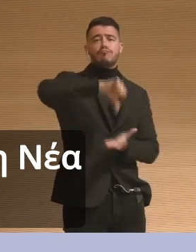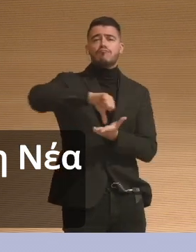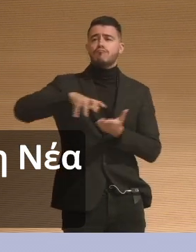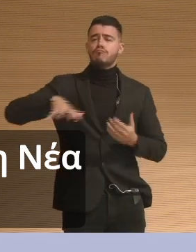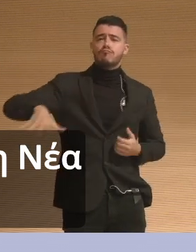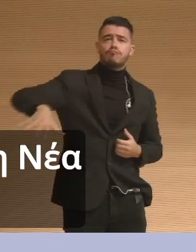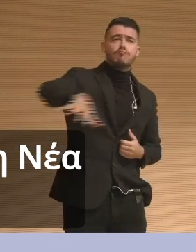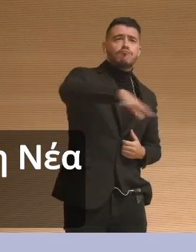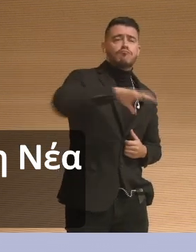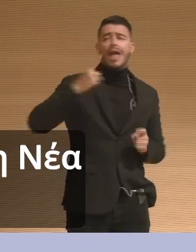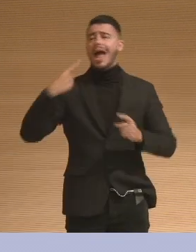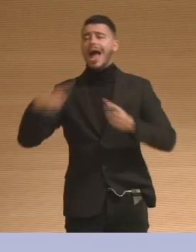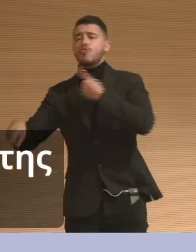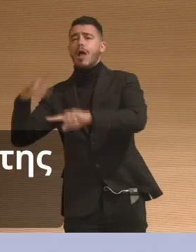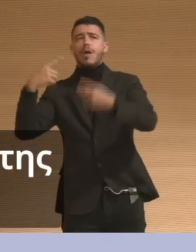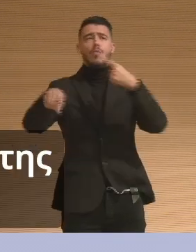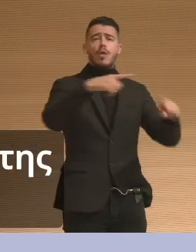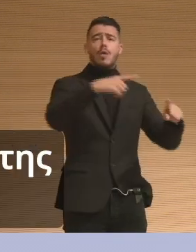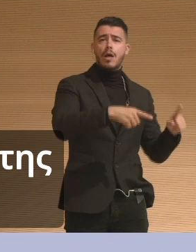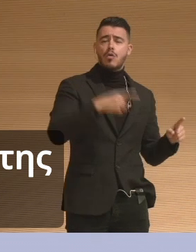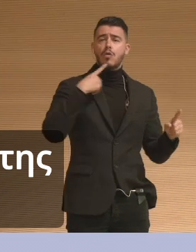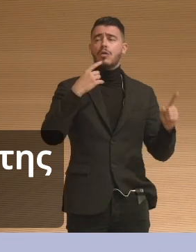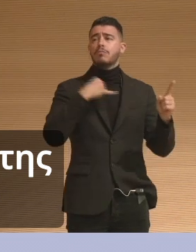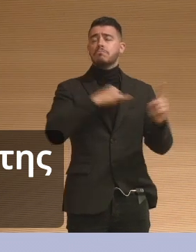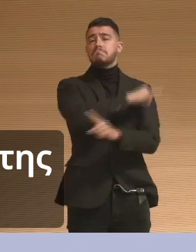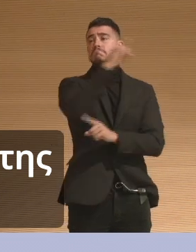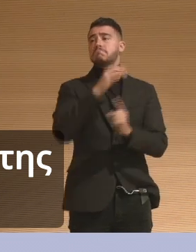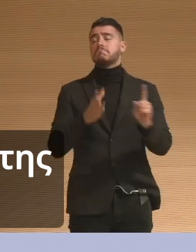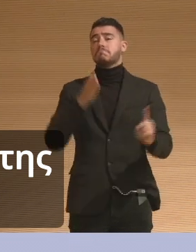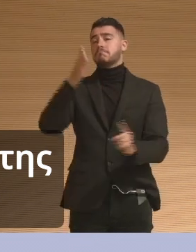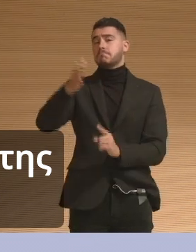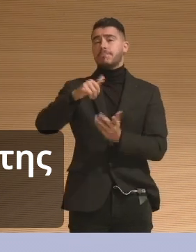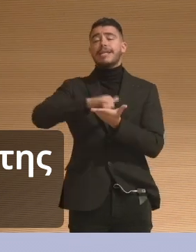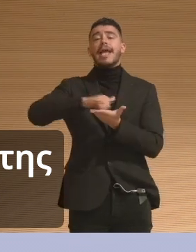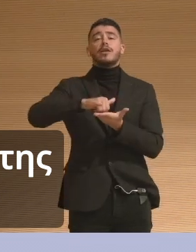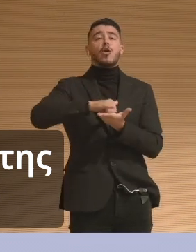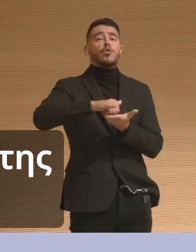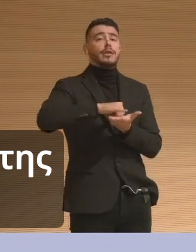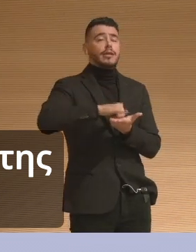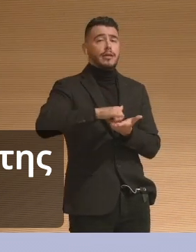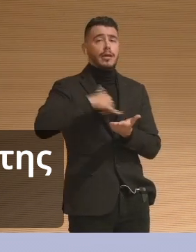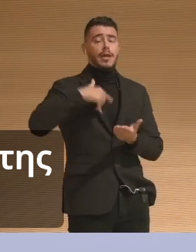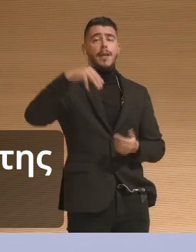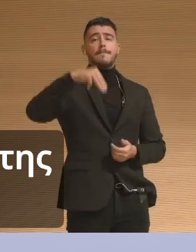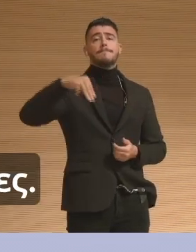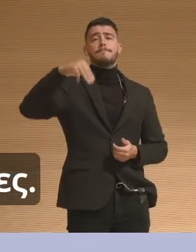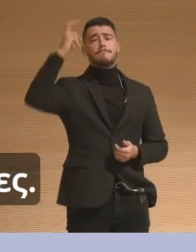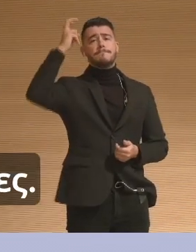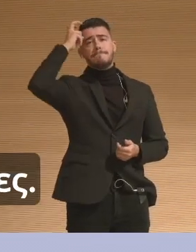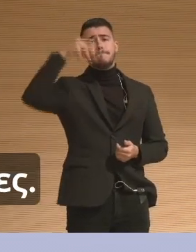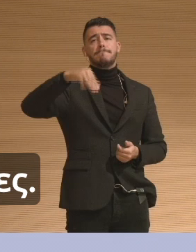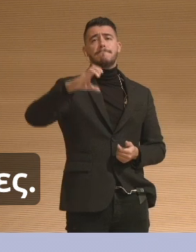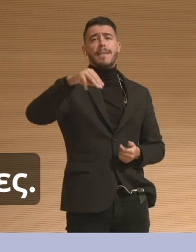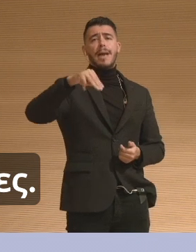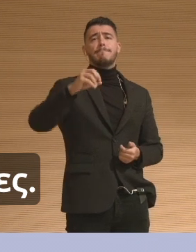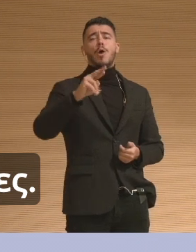Memorial Museum in New York. And here, I was looking at an institution where I believed that I would be